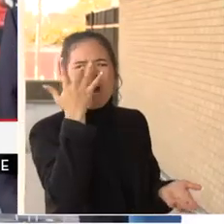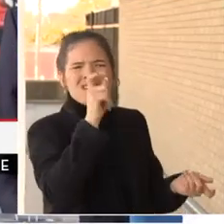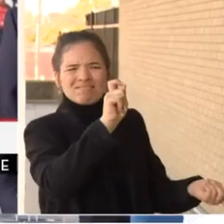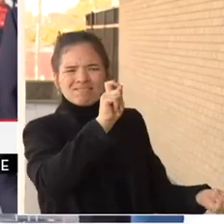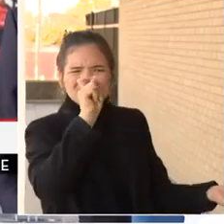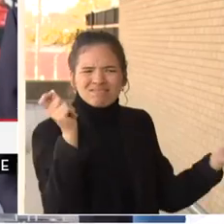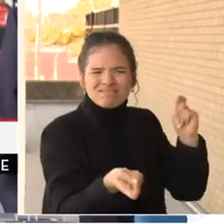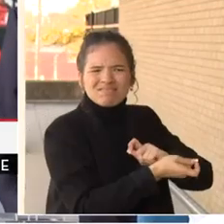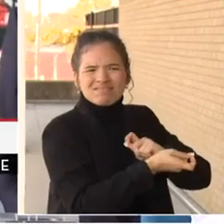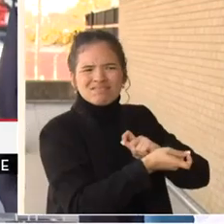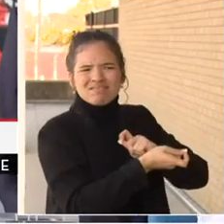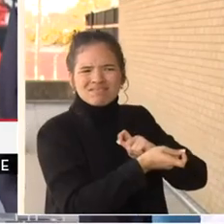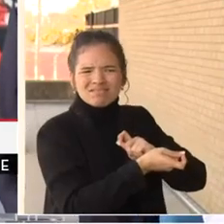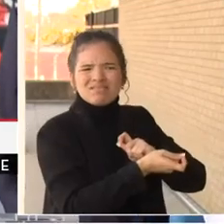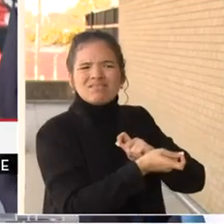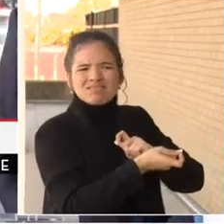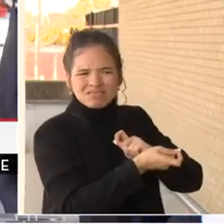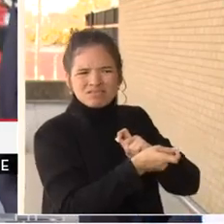If so, what?